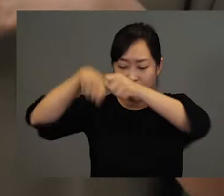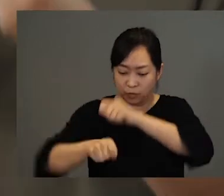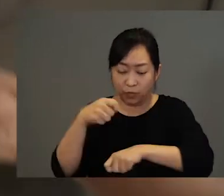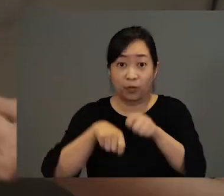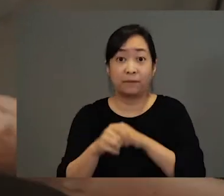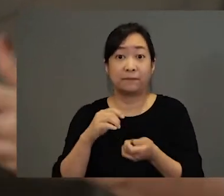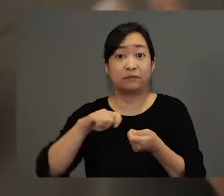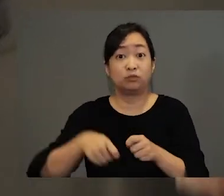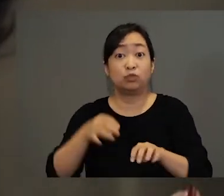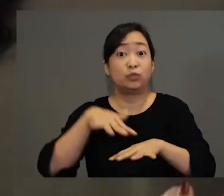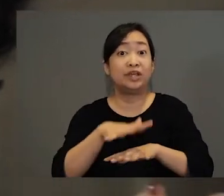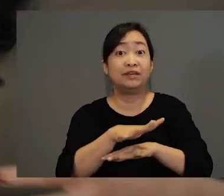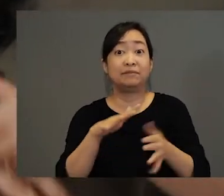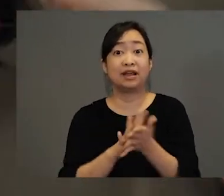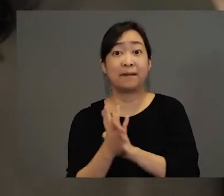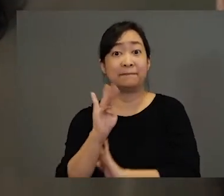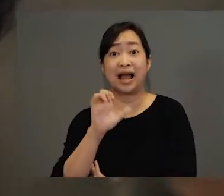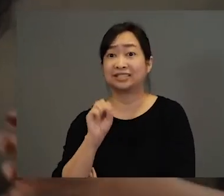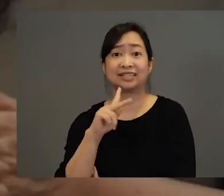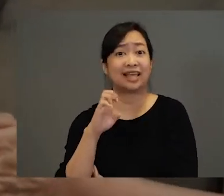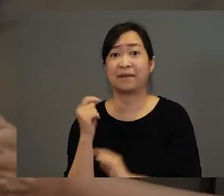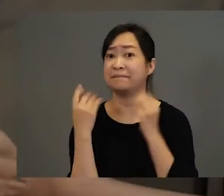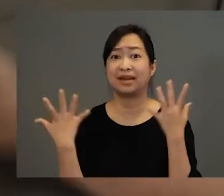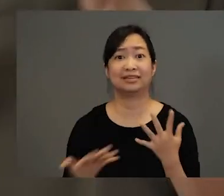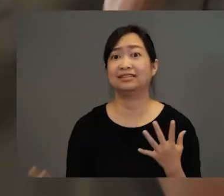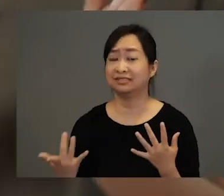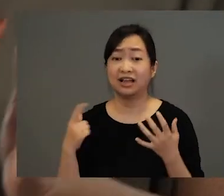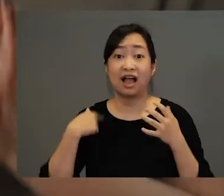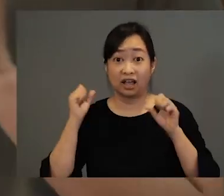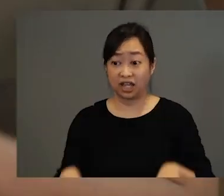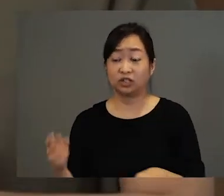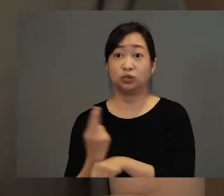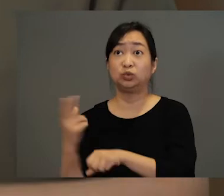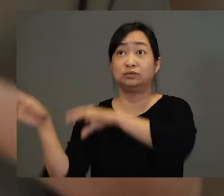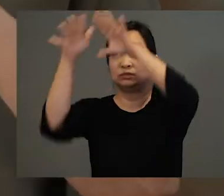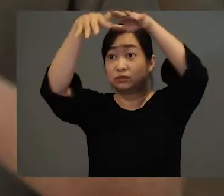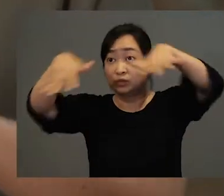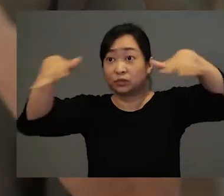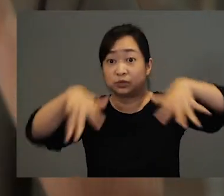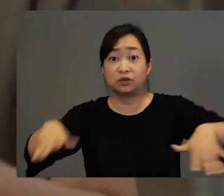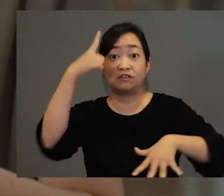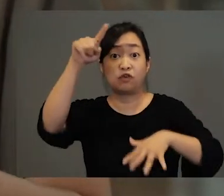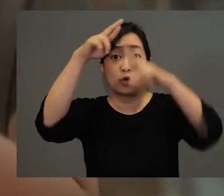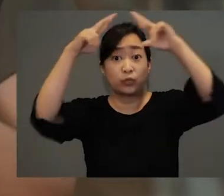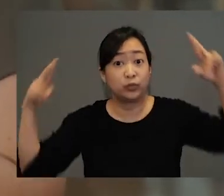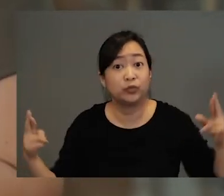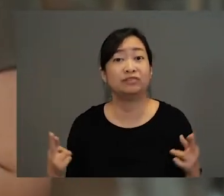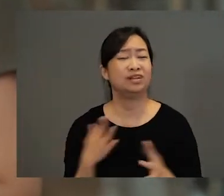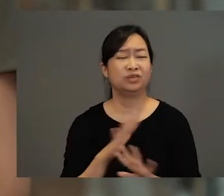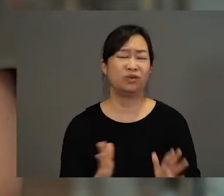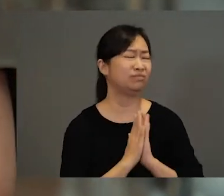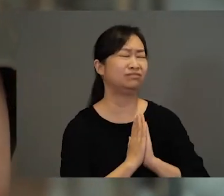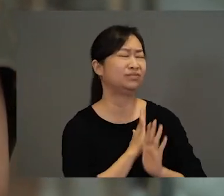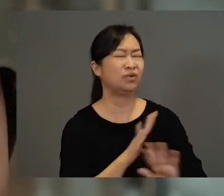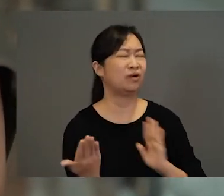use to weave into baskets and all sorts of things. I can even be used to make patched roofs. Please